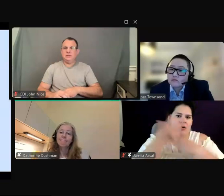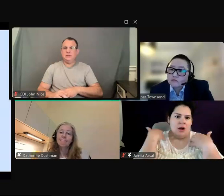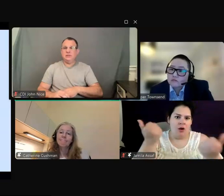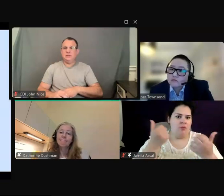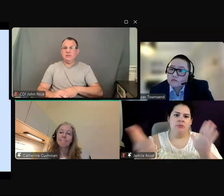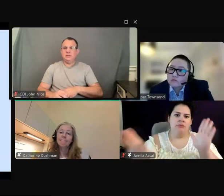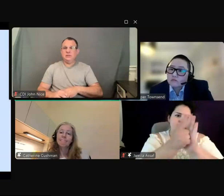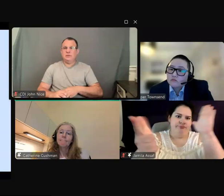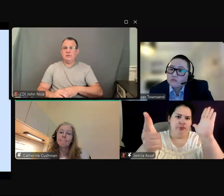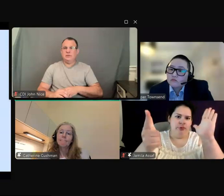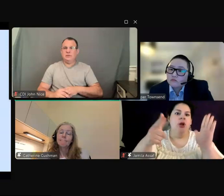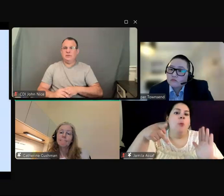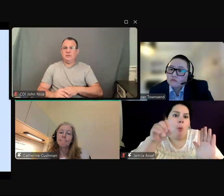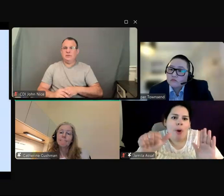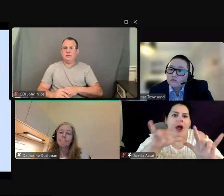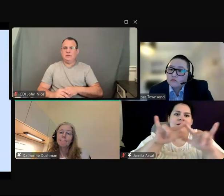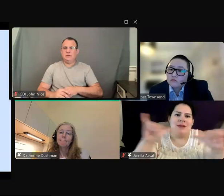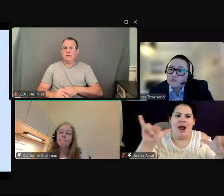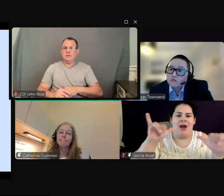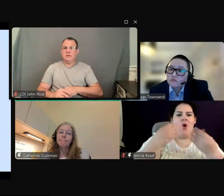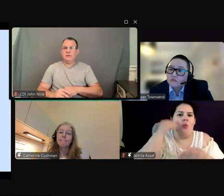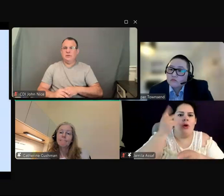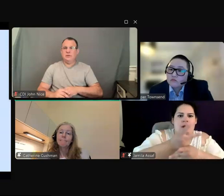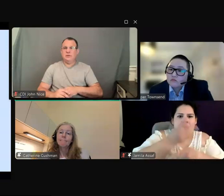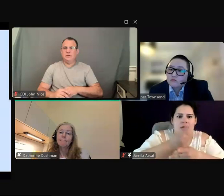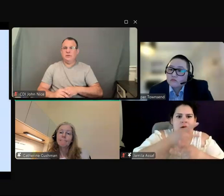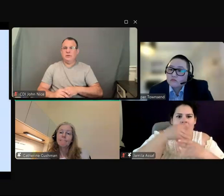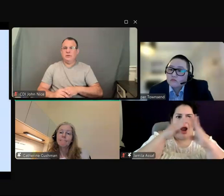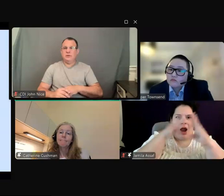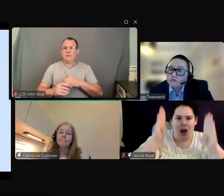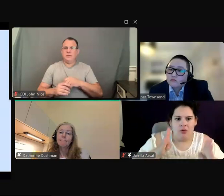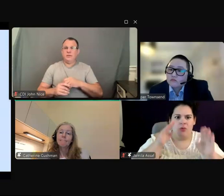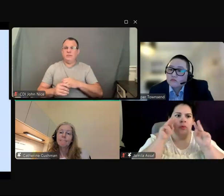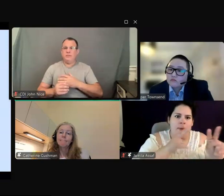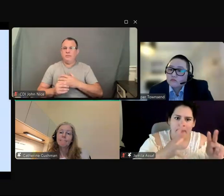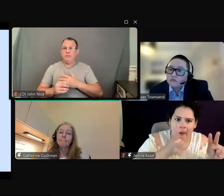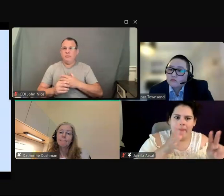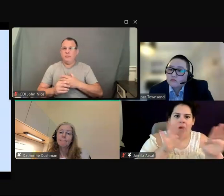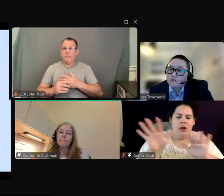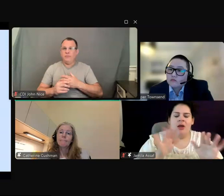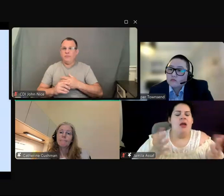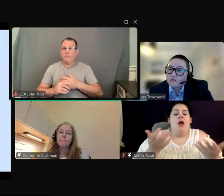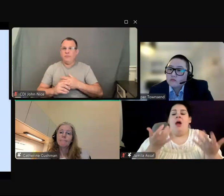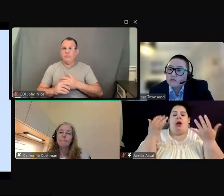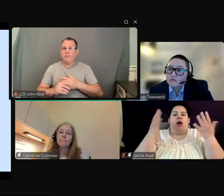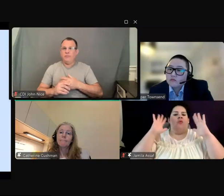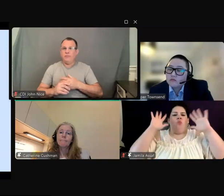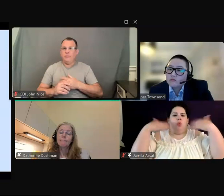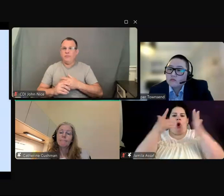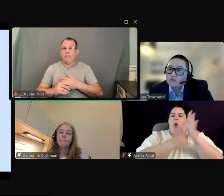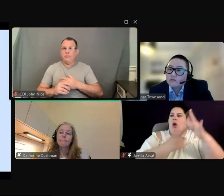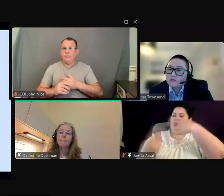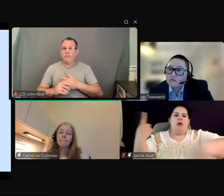policies, with the home health care, because she was getting that service, then I couldn't do, you know,